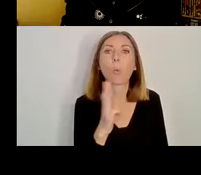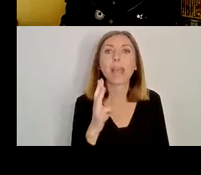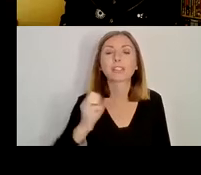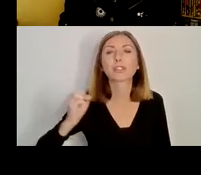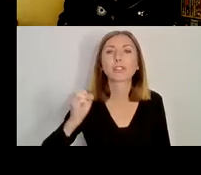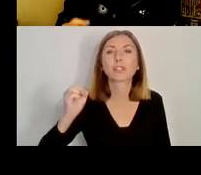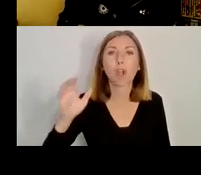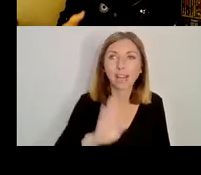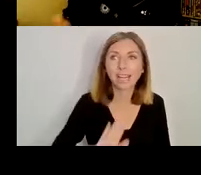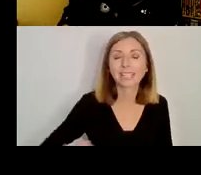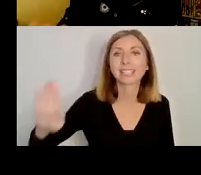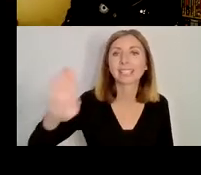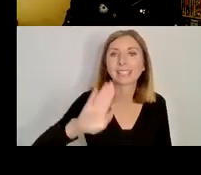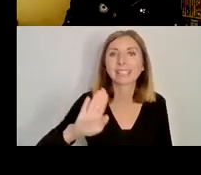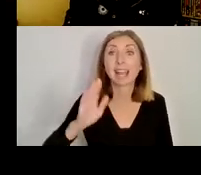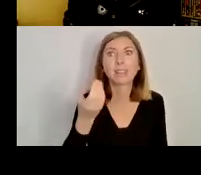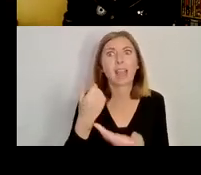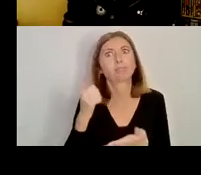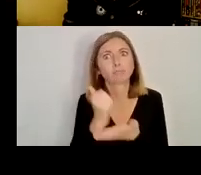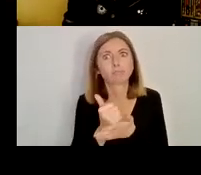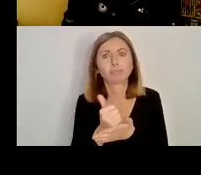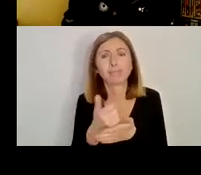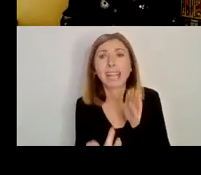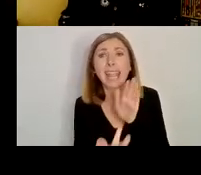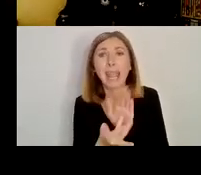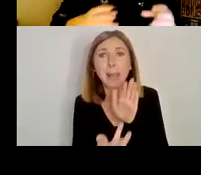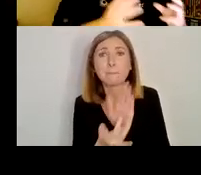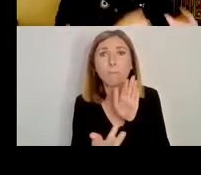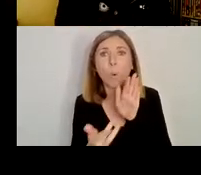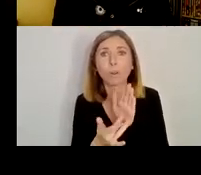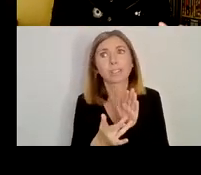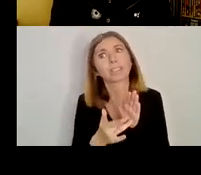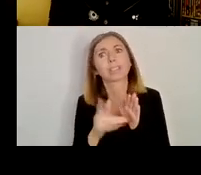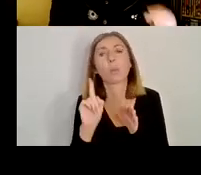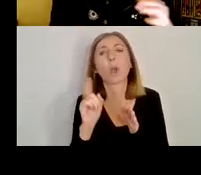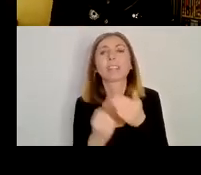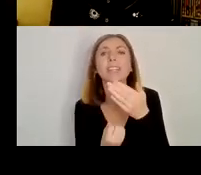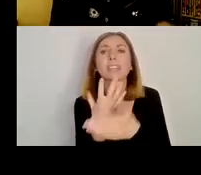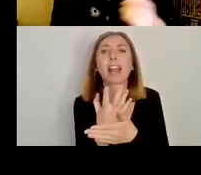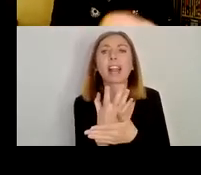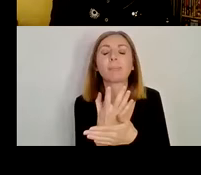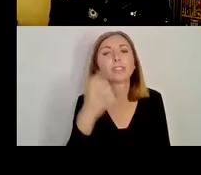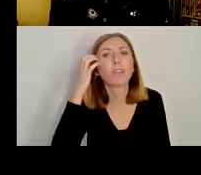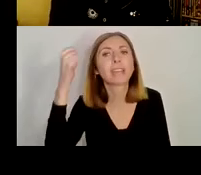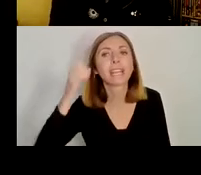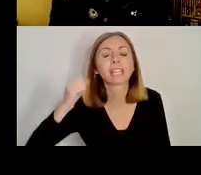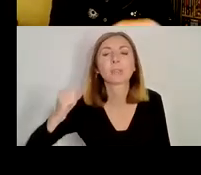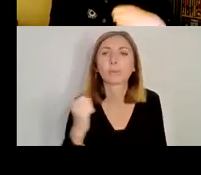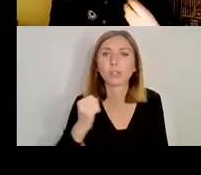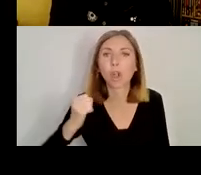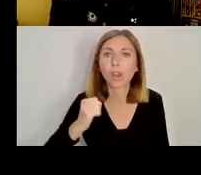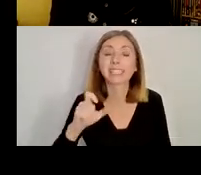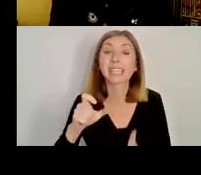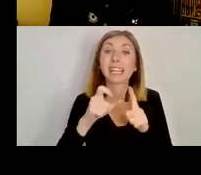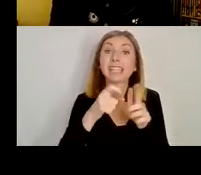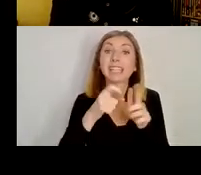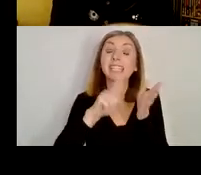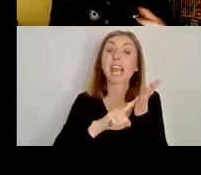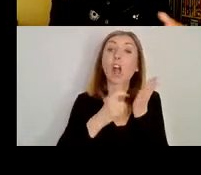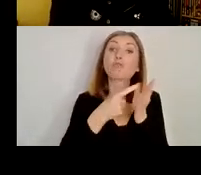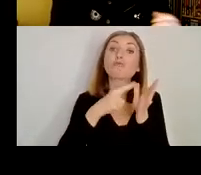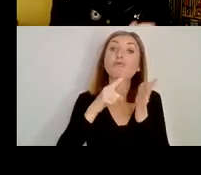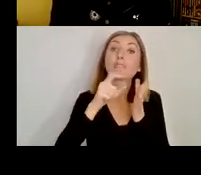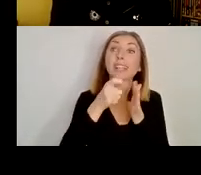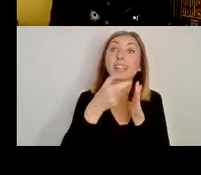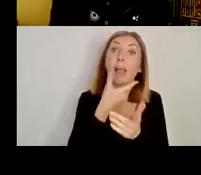foundational in the development of the Kingdom of Scotland. Now, the people of Dalreida in Ireland and in Scotland had shared genealogies